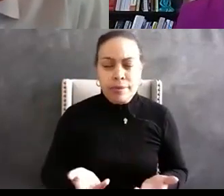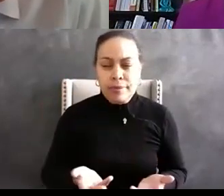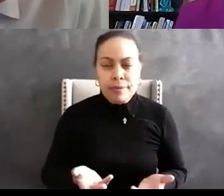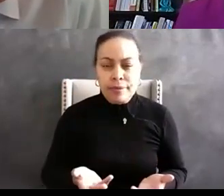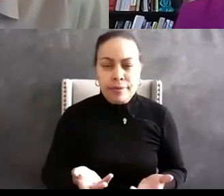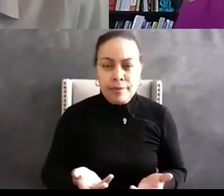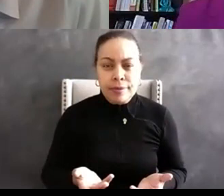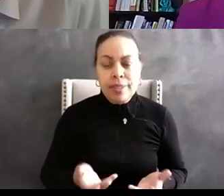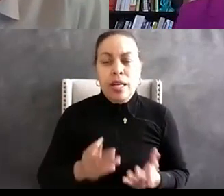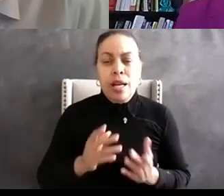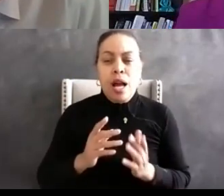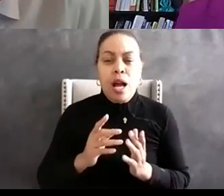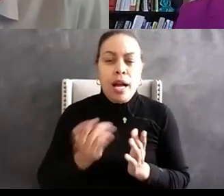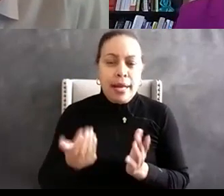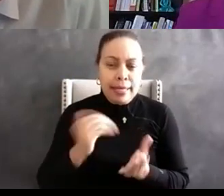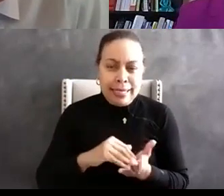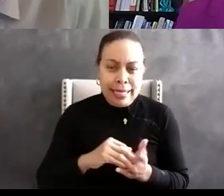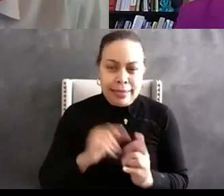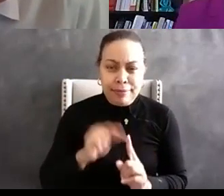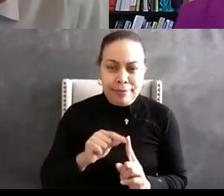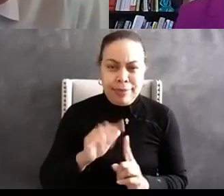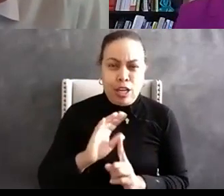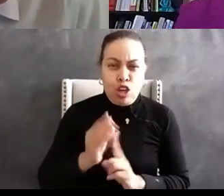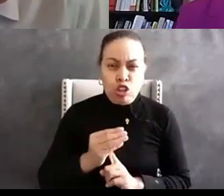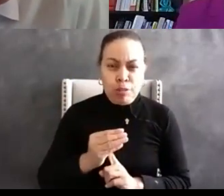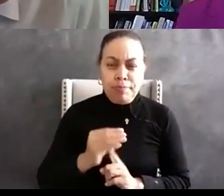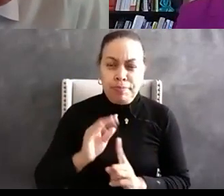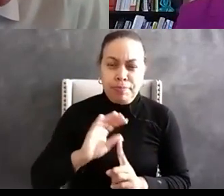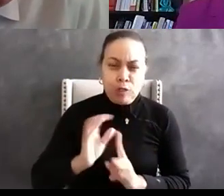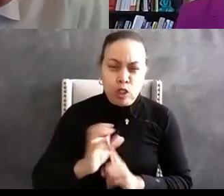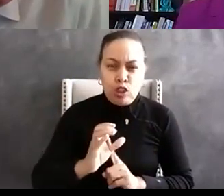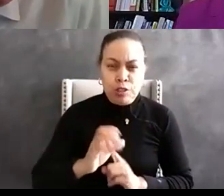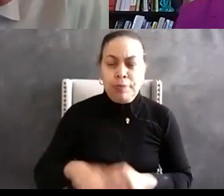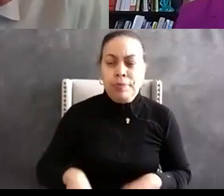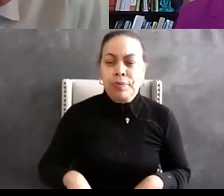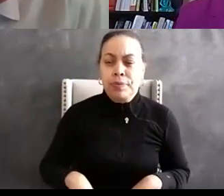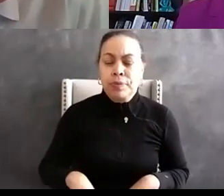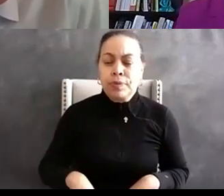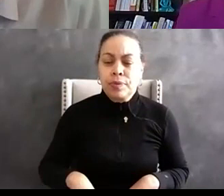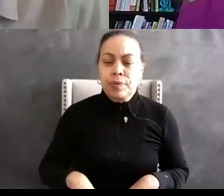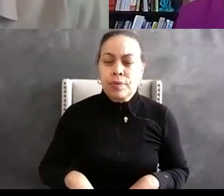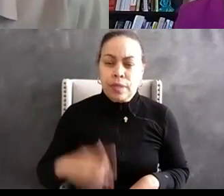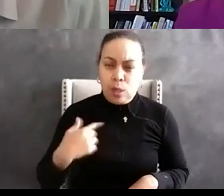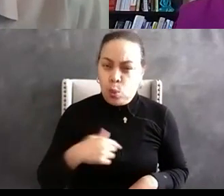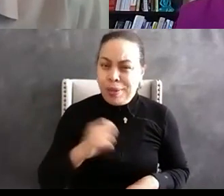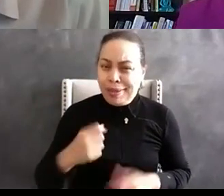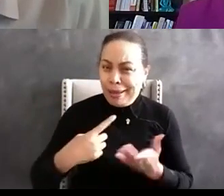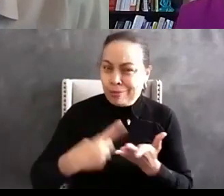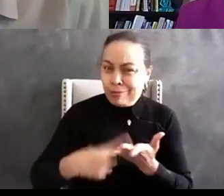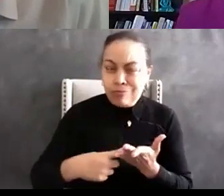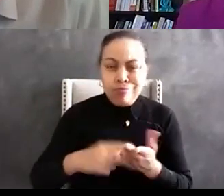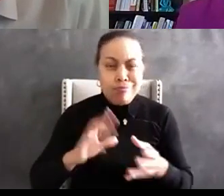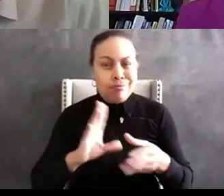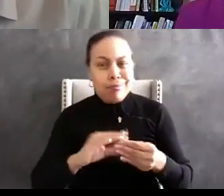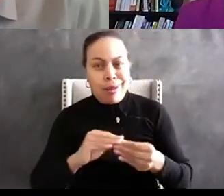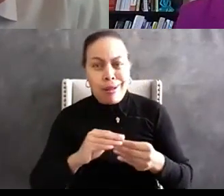think what you have again it goes back to the culture we talked about before and it starts at the very top but but we can talk and we can train all we want